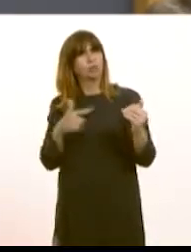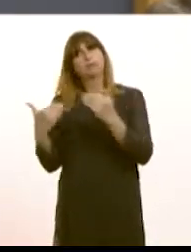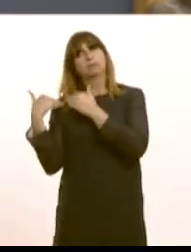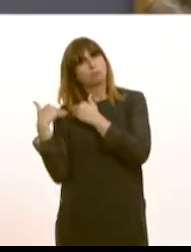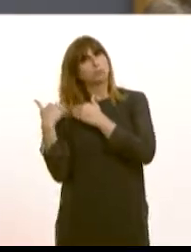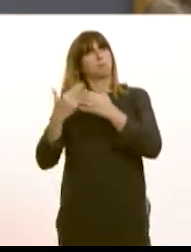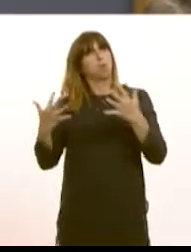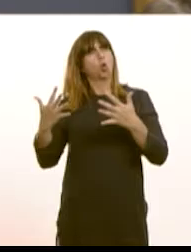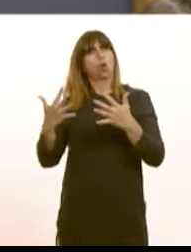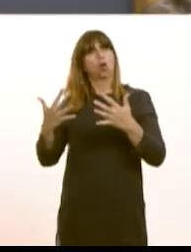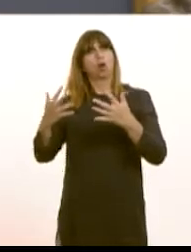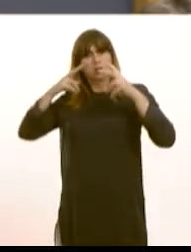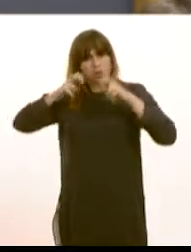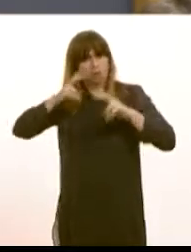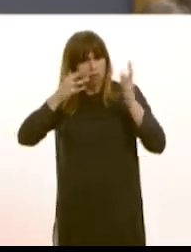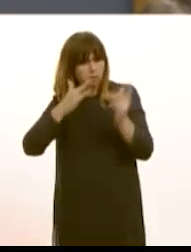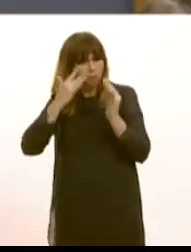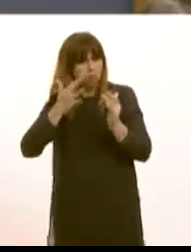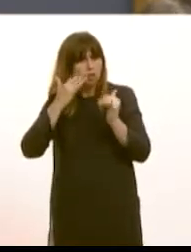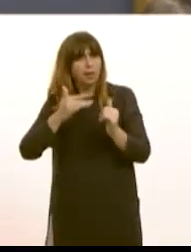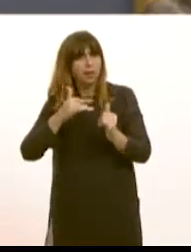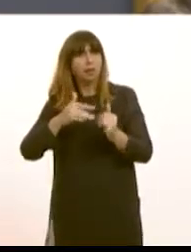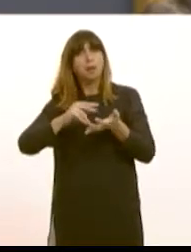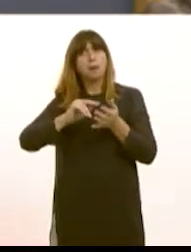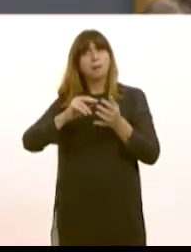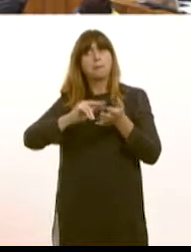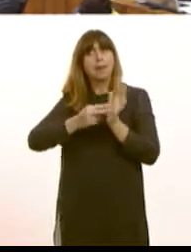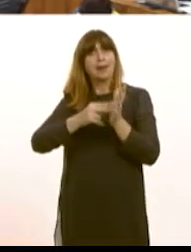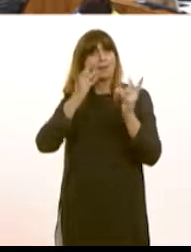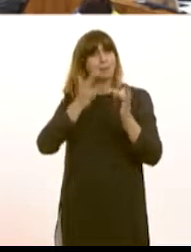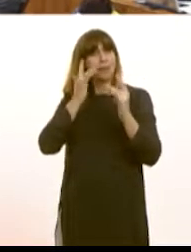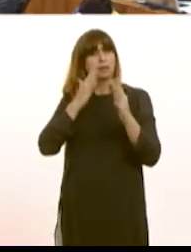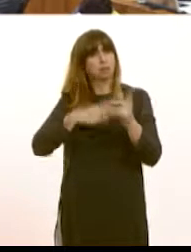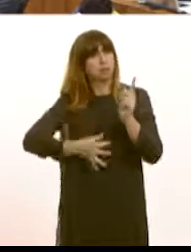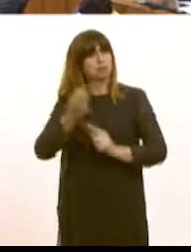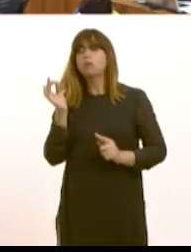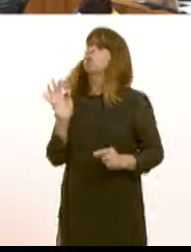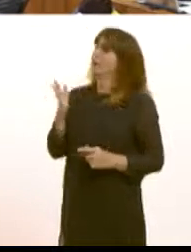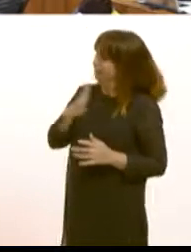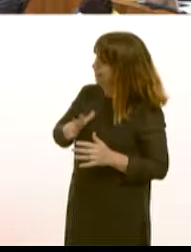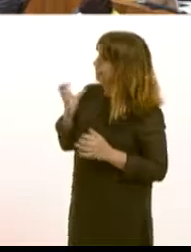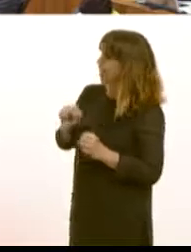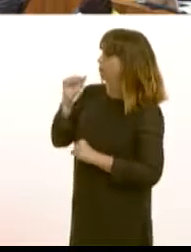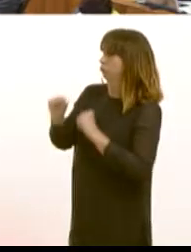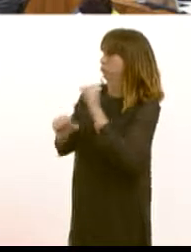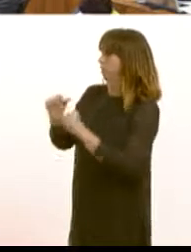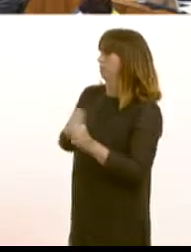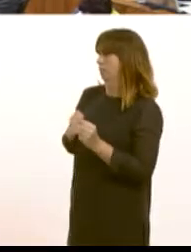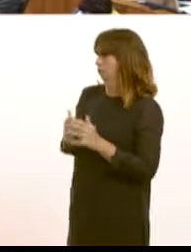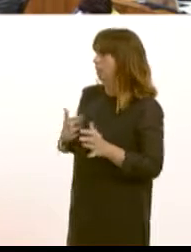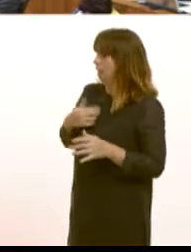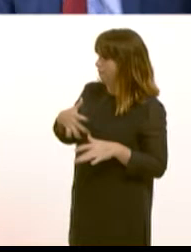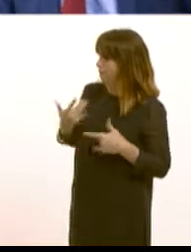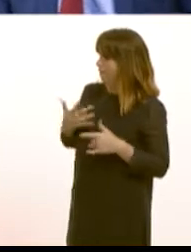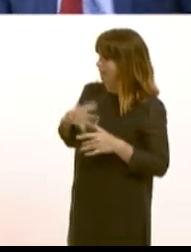moves in the assembly to dilute the powers of the planning inspectorate in Wales No I don't I think there has to be a process of examination that is